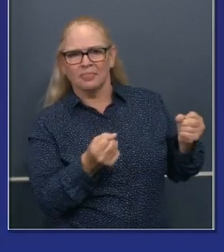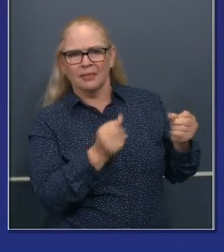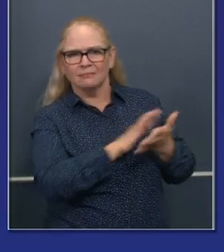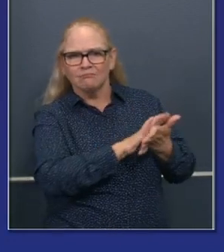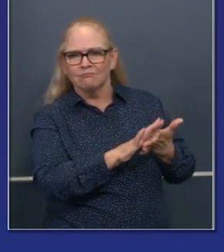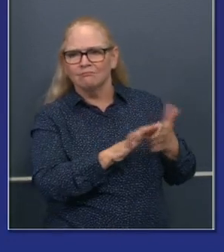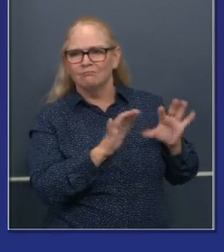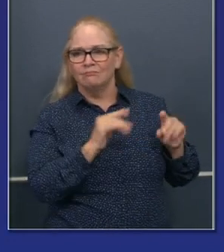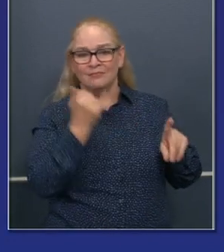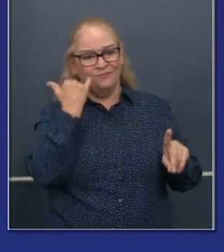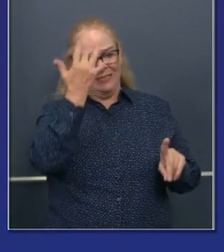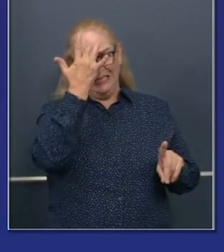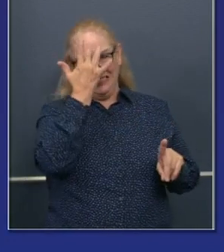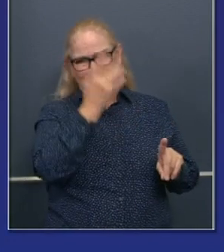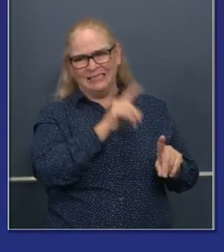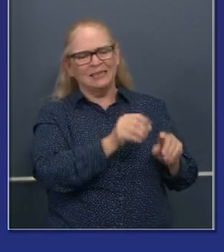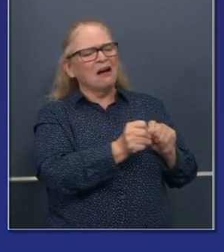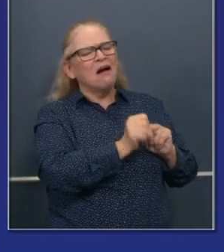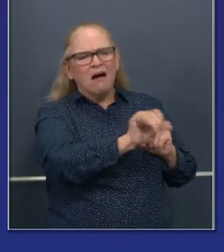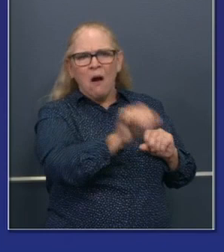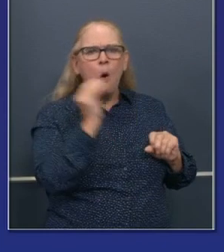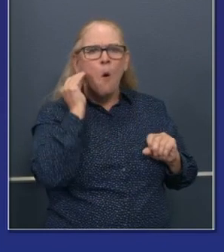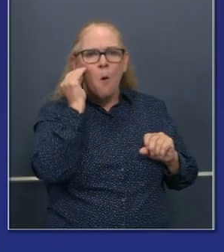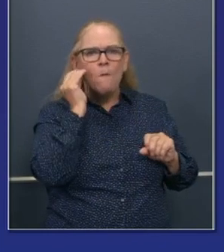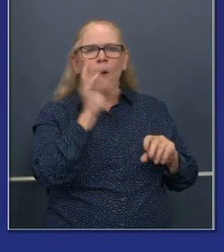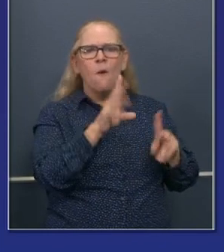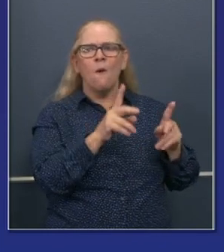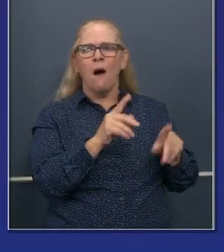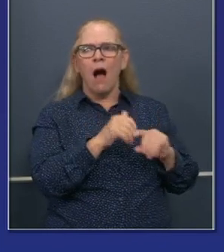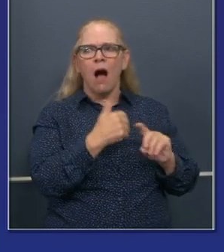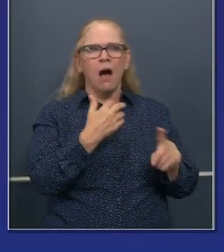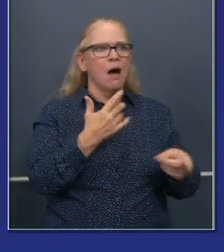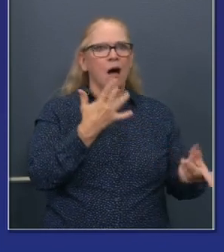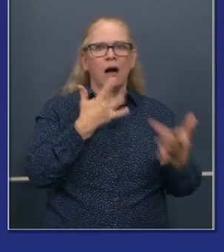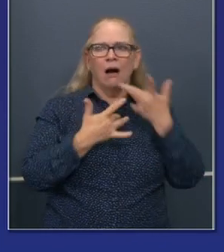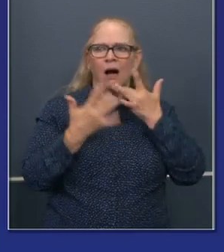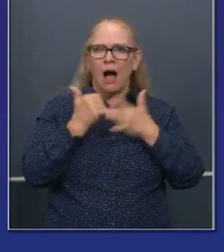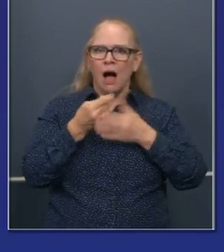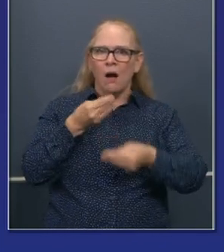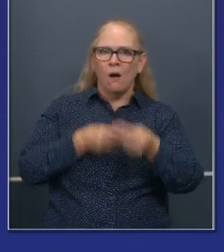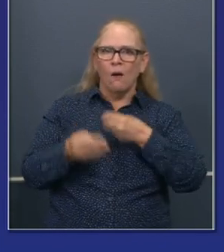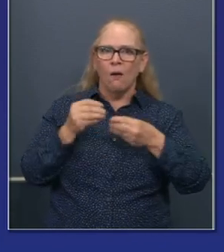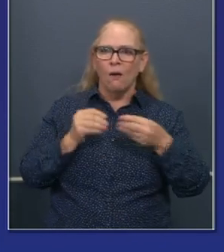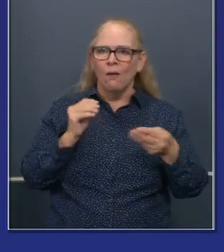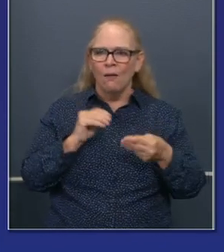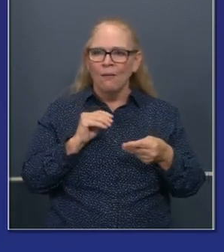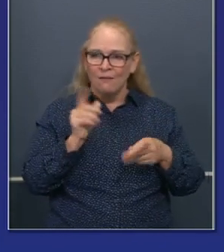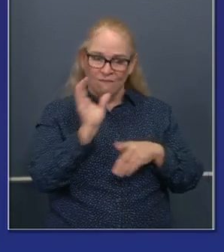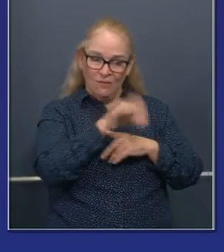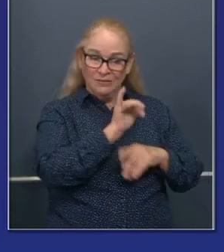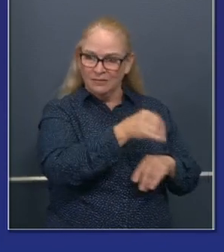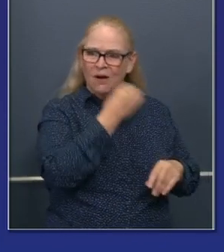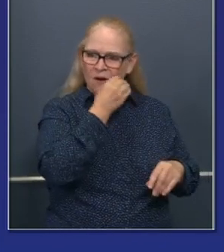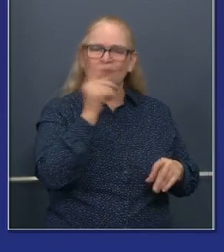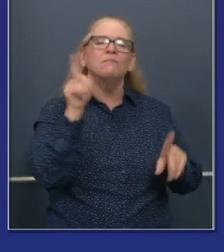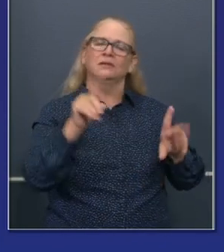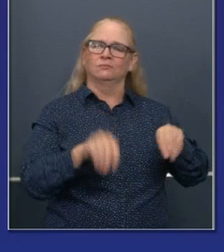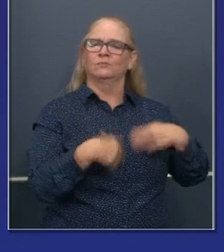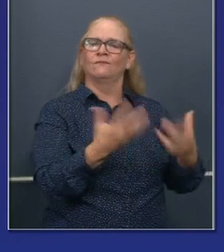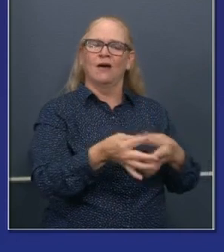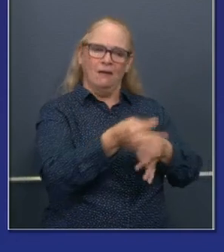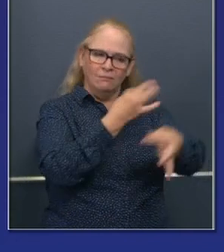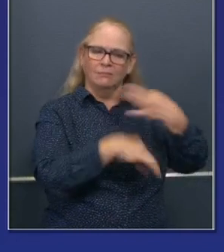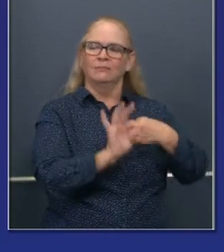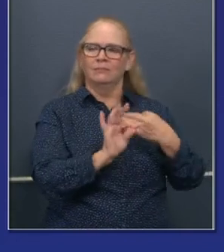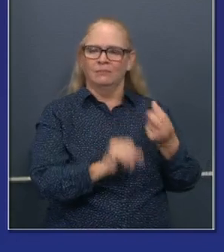sick and then impacting the entire company and impacting the ability for that organization to continue to operate. So we see